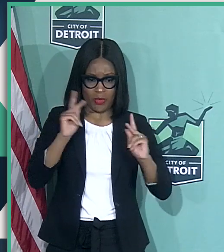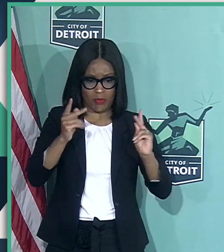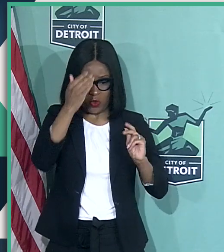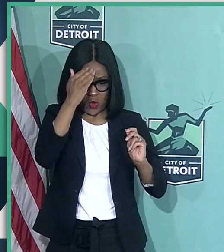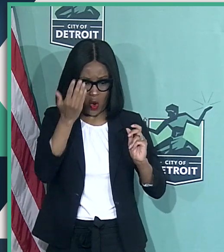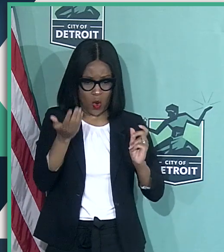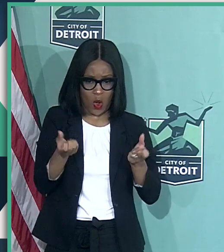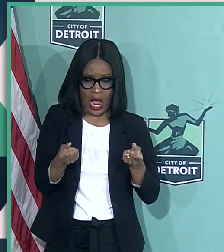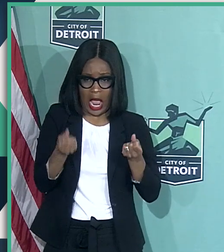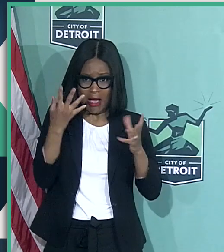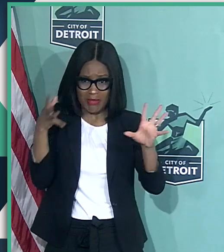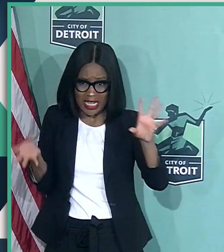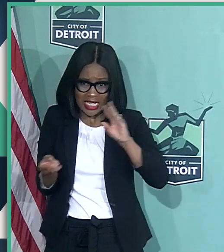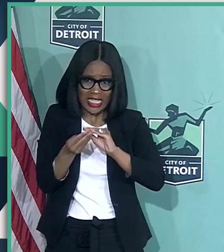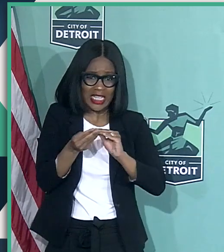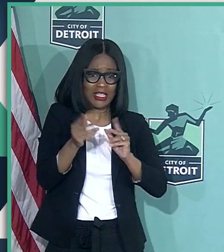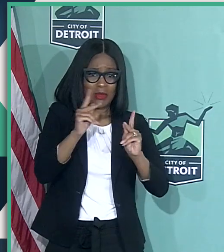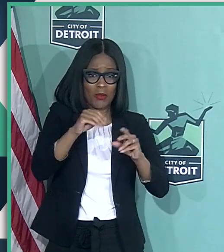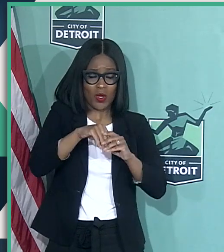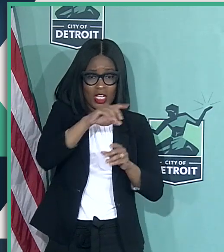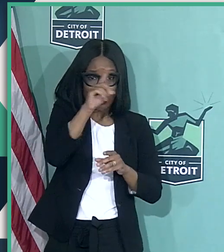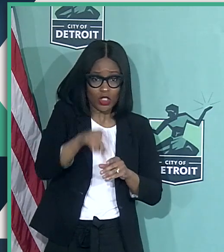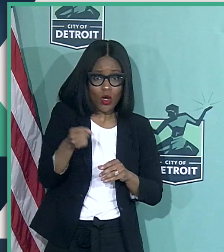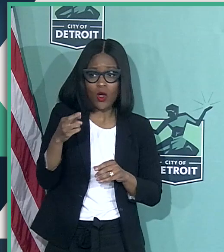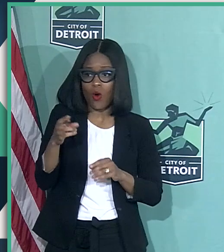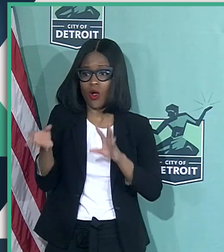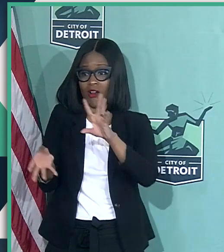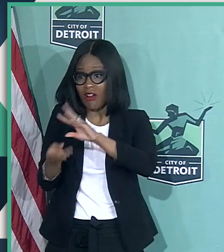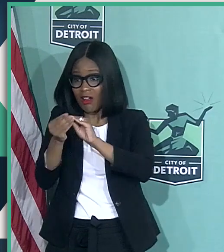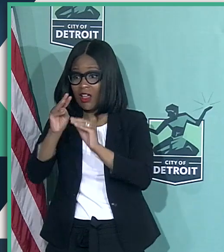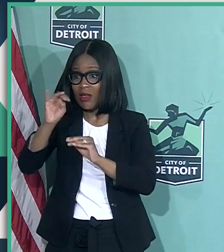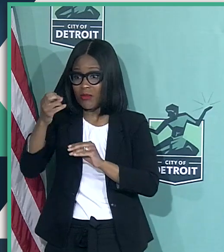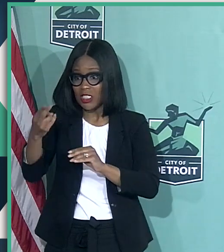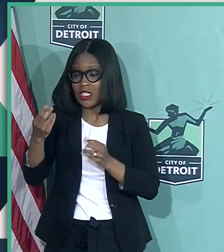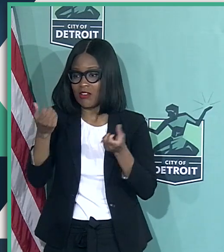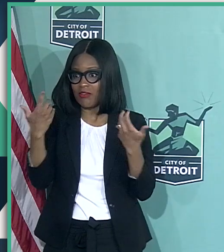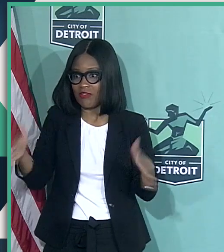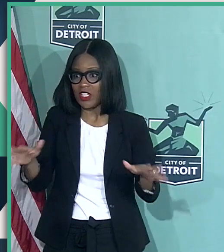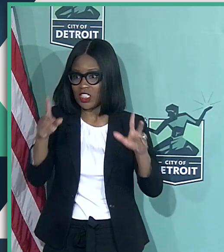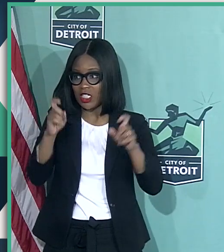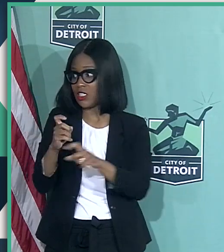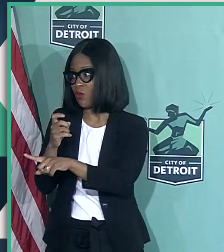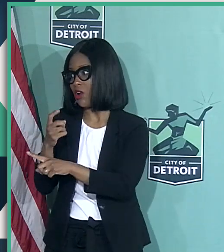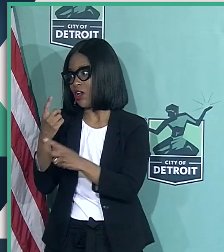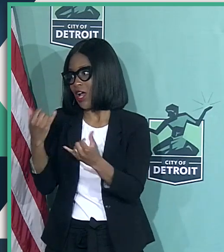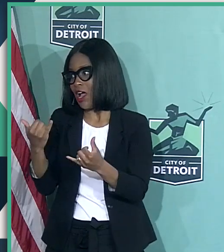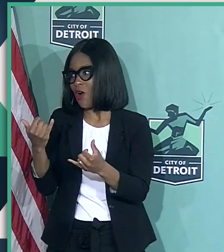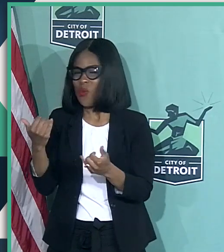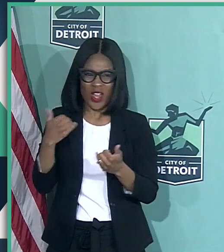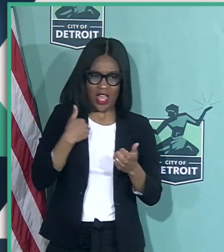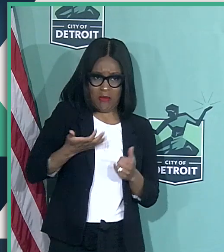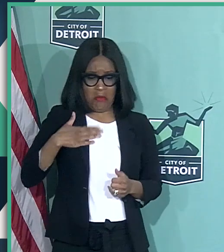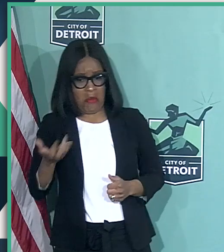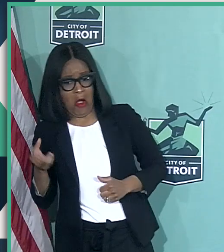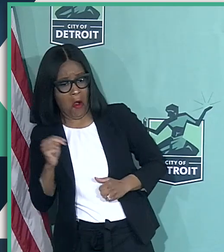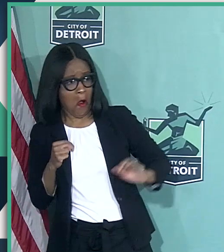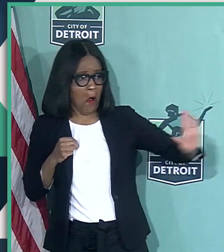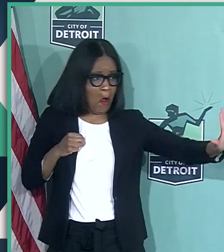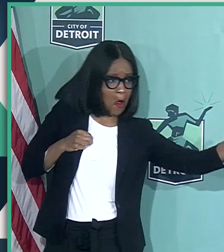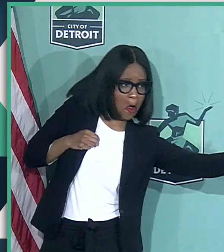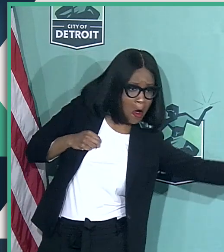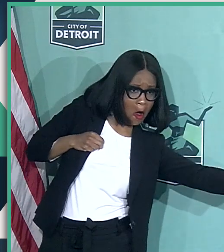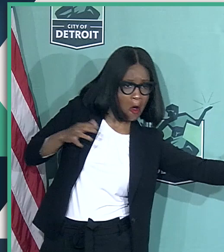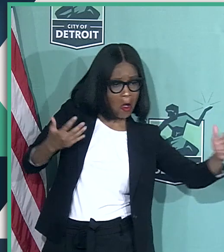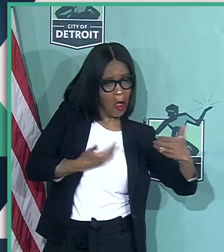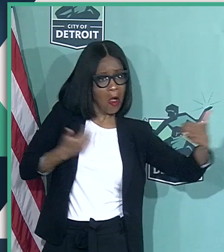how many Detroiters or Michiganders have been tested? at this point, I hope we'll have more collaboration. We have our own testing results that we didn't